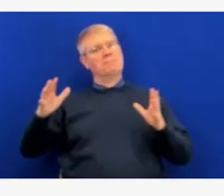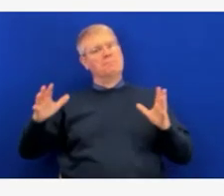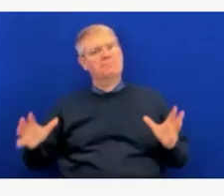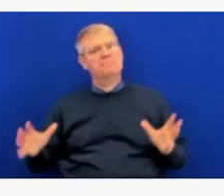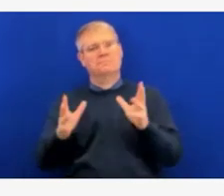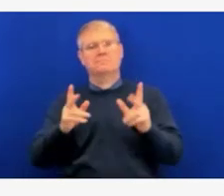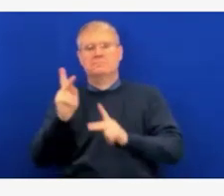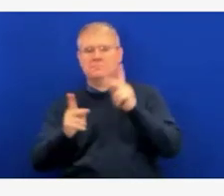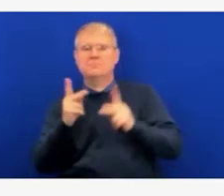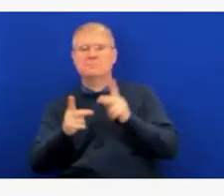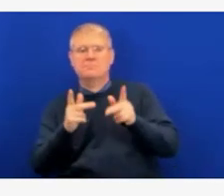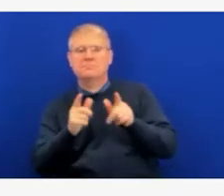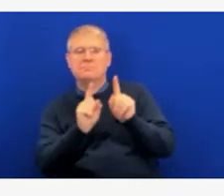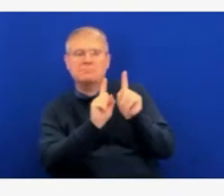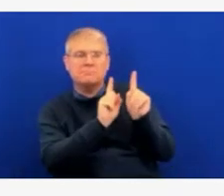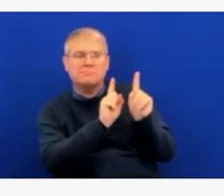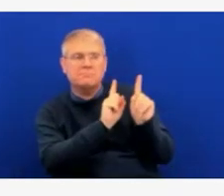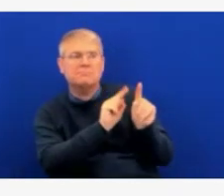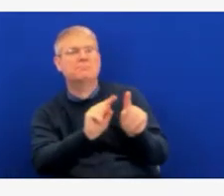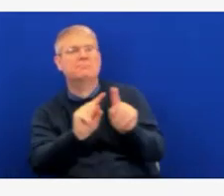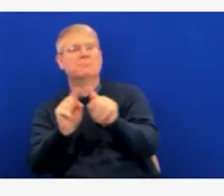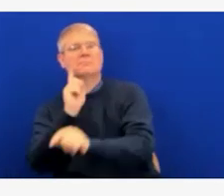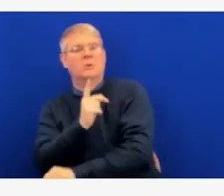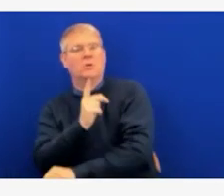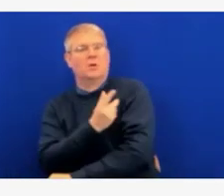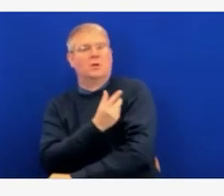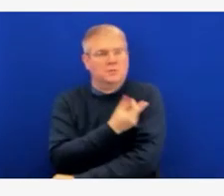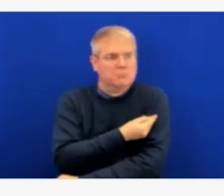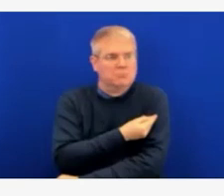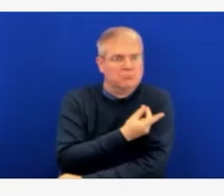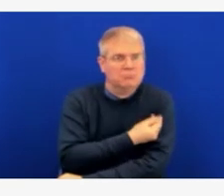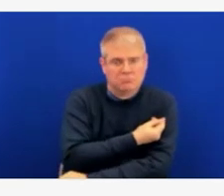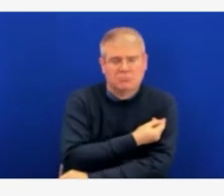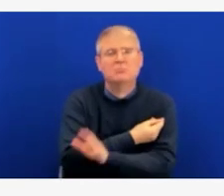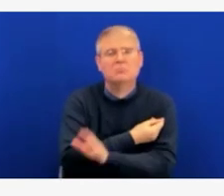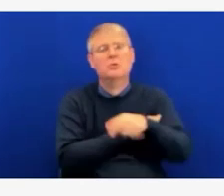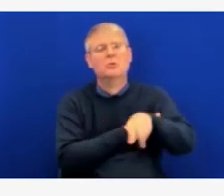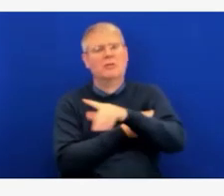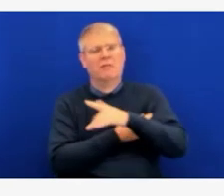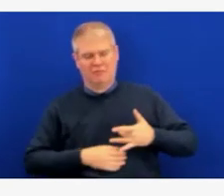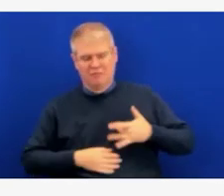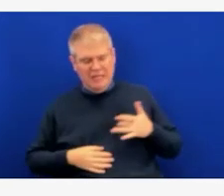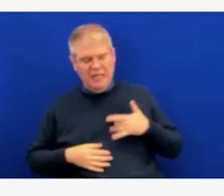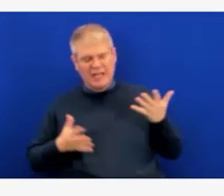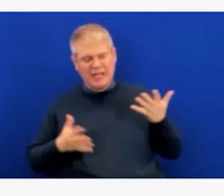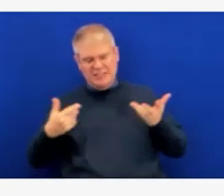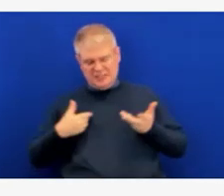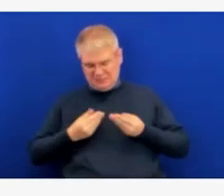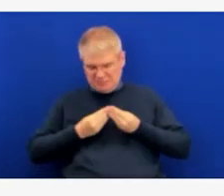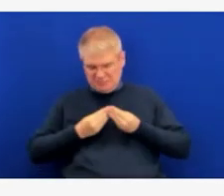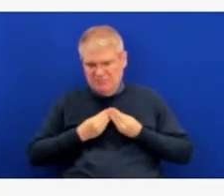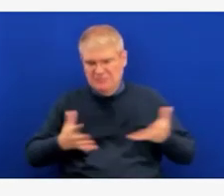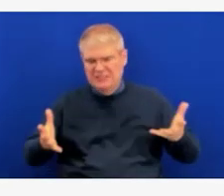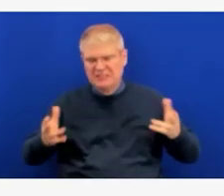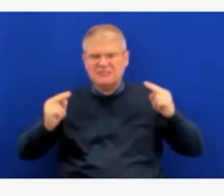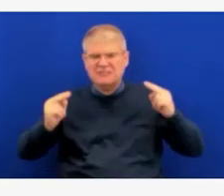your second dose, or your booster dose if you're eligible. You have the chance to protect yourself and your loved ones in time for the holidays.